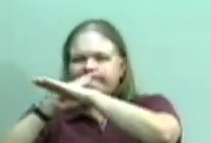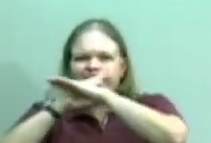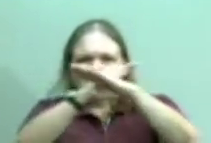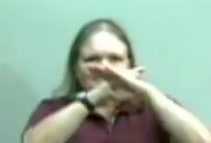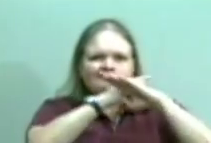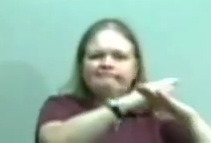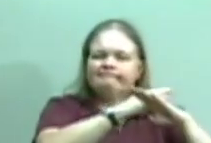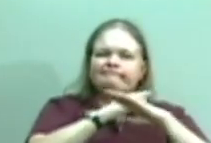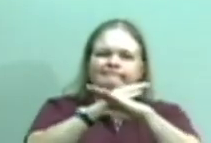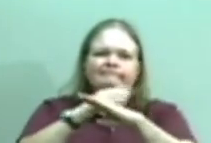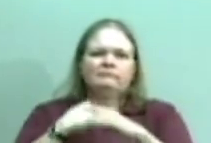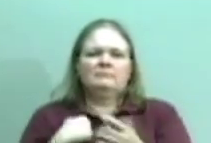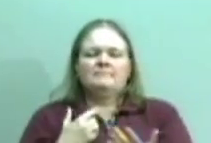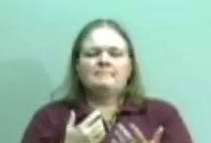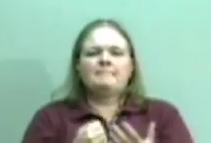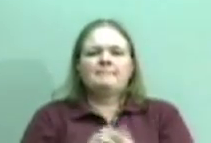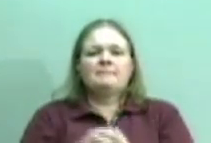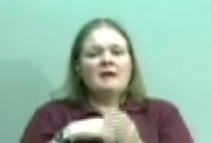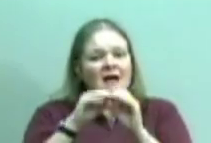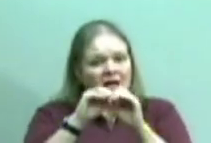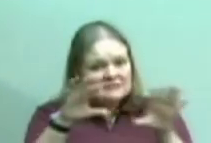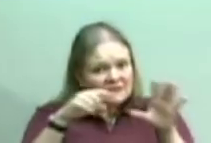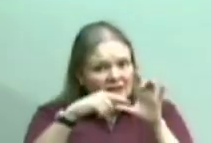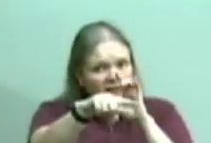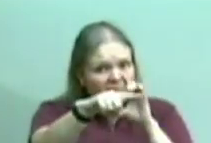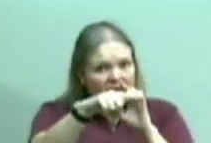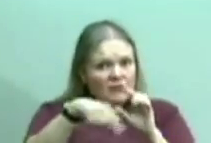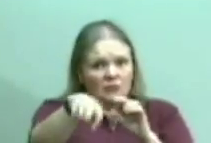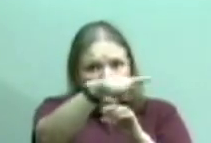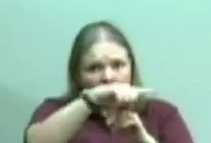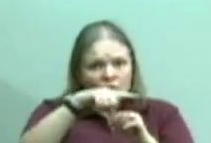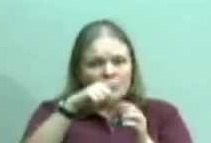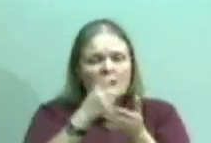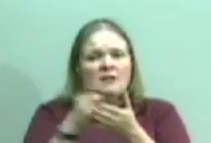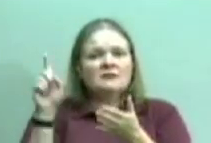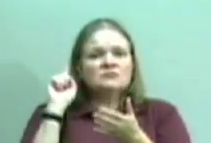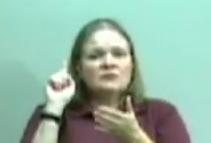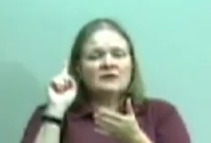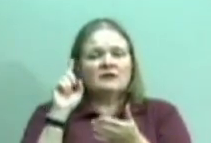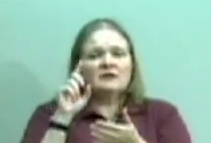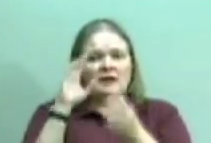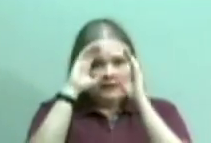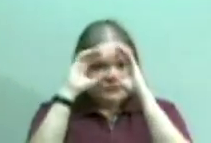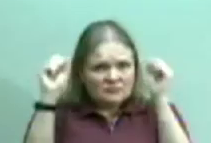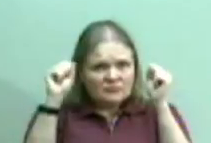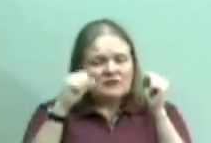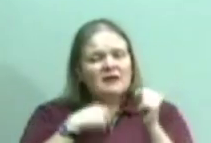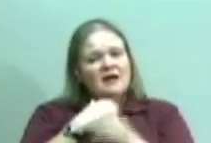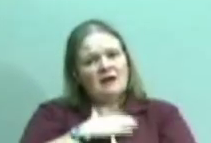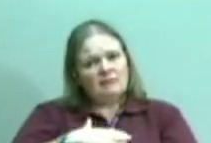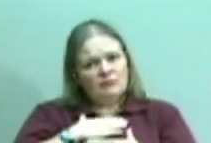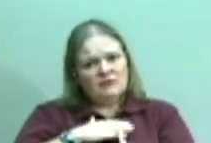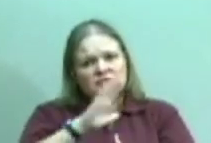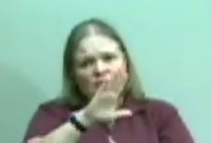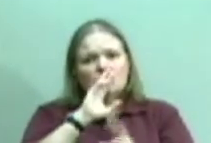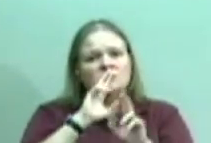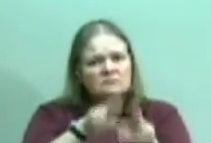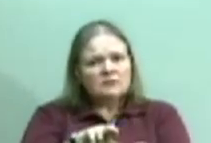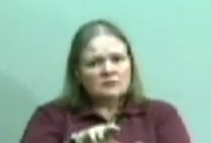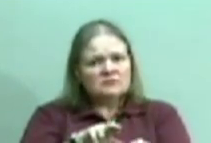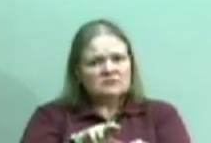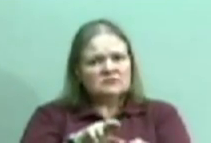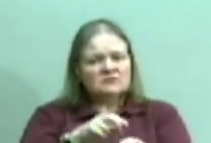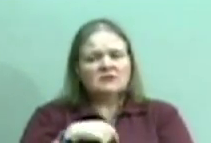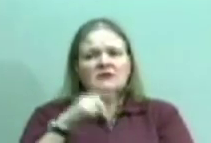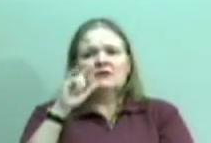I sent an email to all of you last week with some of my concerns, and Dr. Hargens, I appreciate your response. Linda, I appreciate your response.